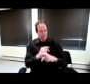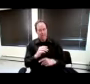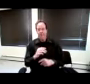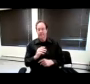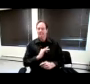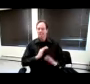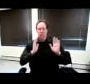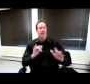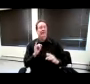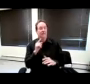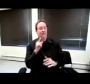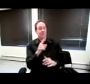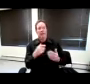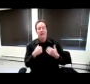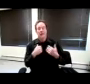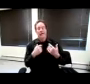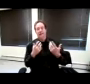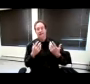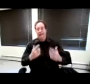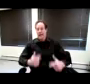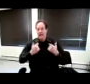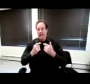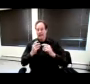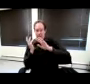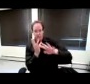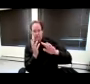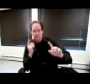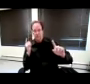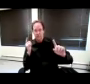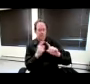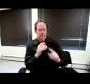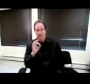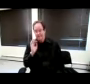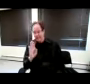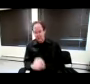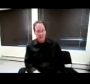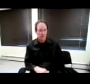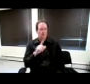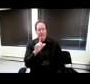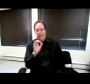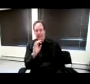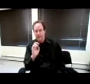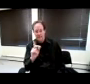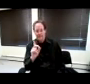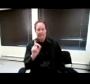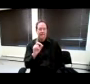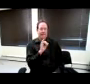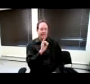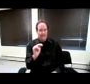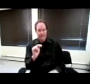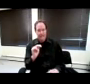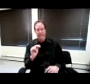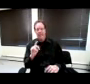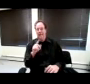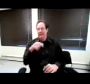especially if you have live streams that are going somewhere to, like, Facebook or LinkedIn. They can really help you sync all those pieces